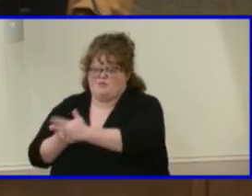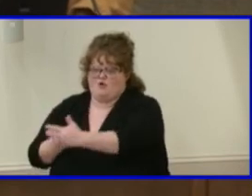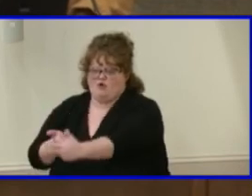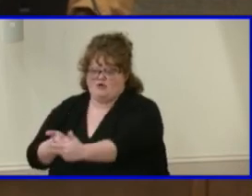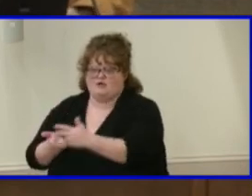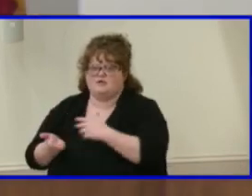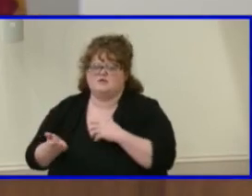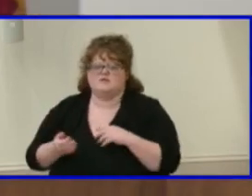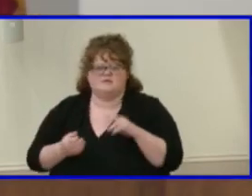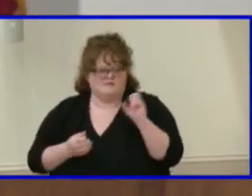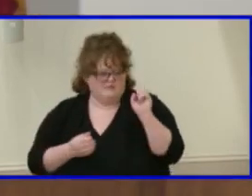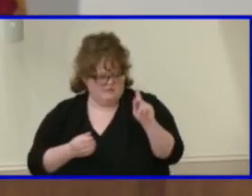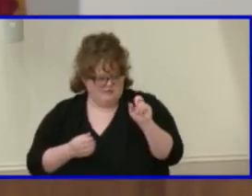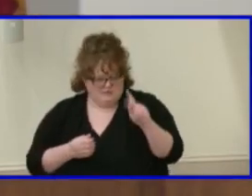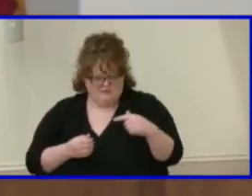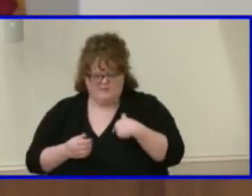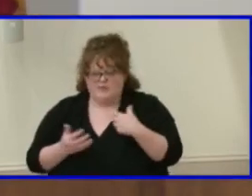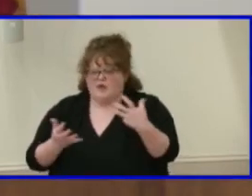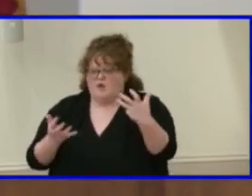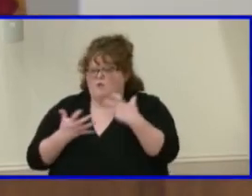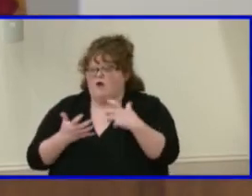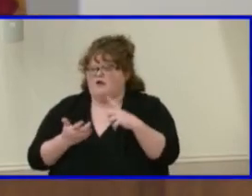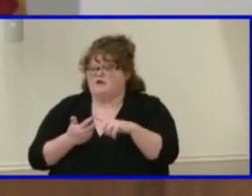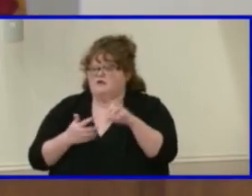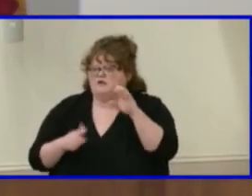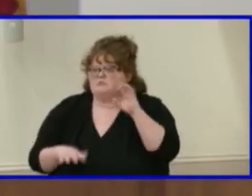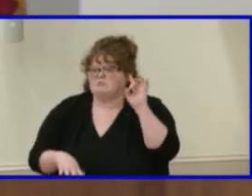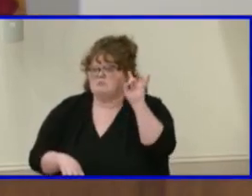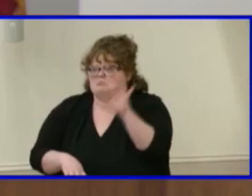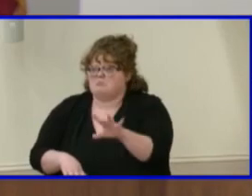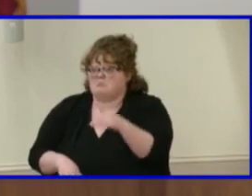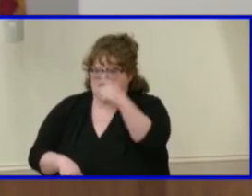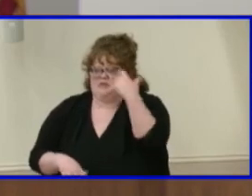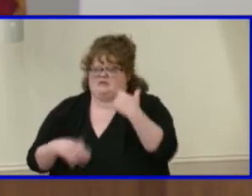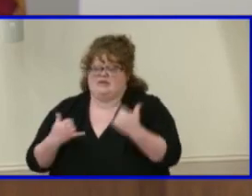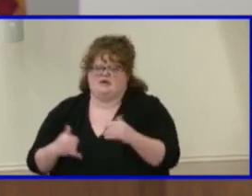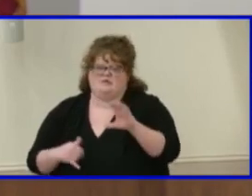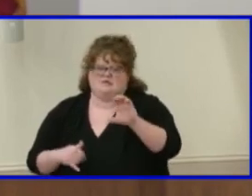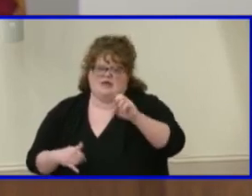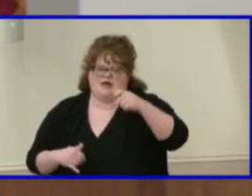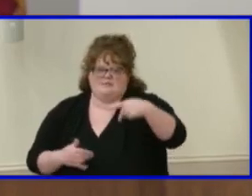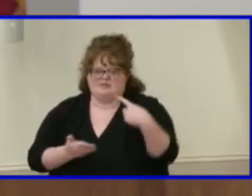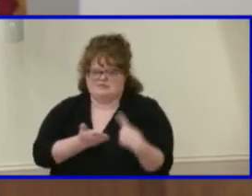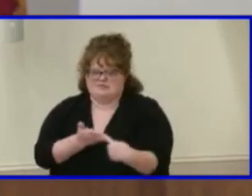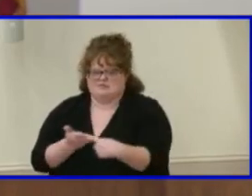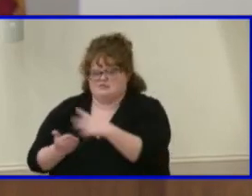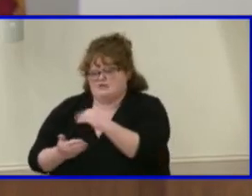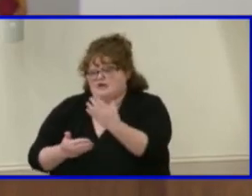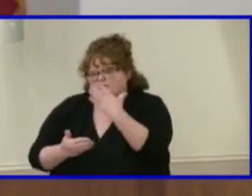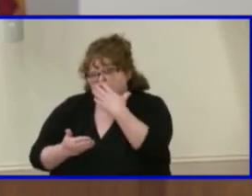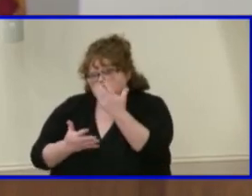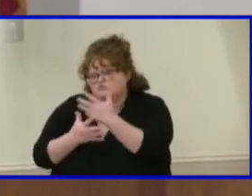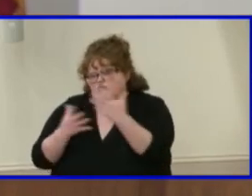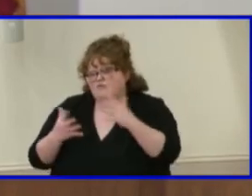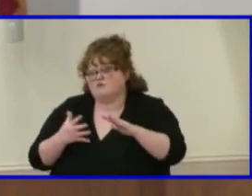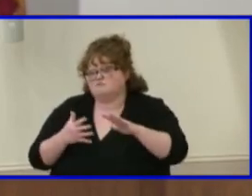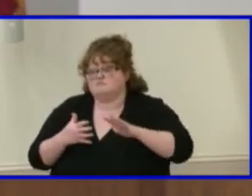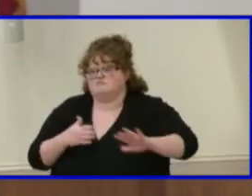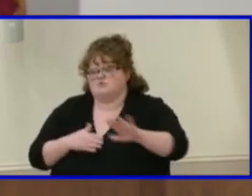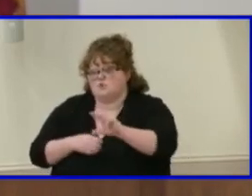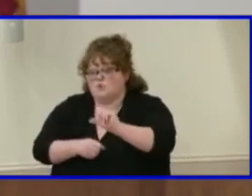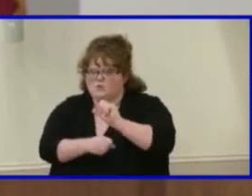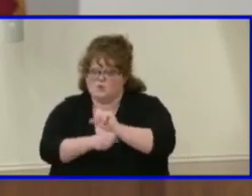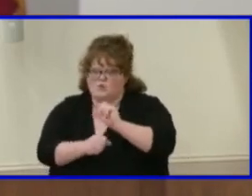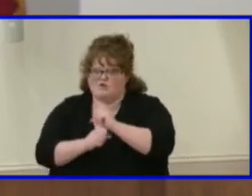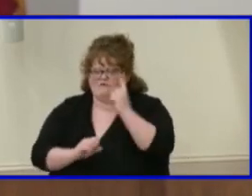wanted to put that forward since this is um cip discussion and then thank you so much for all the work you guys have done on